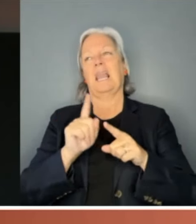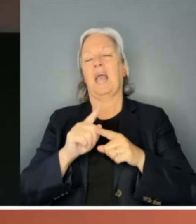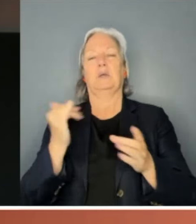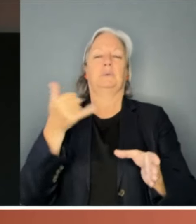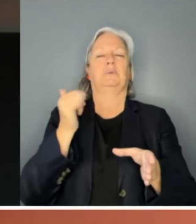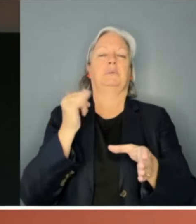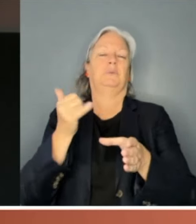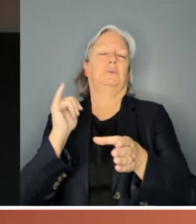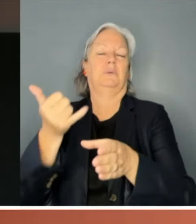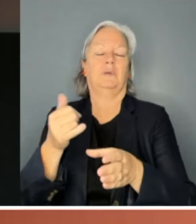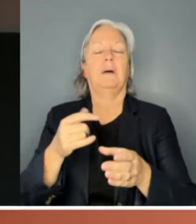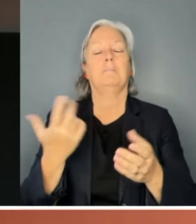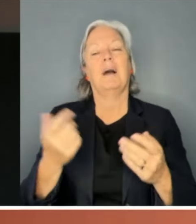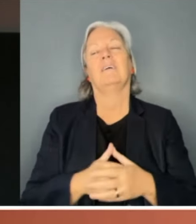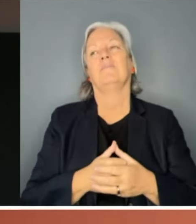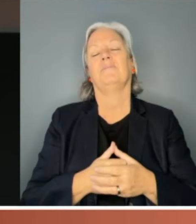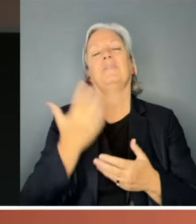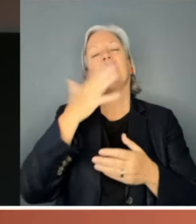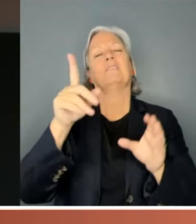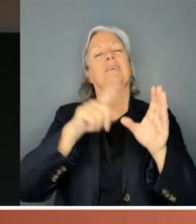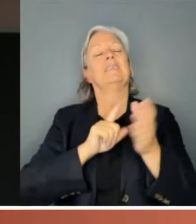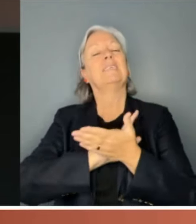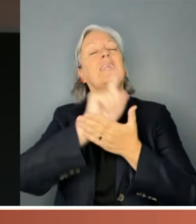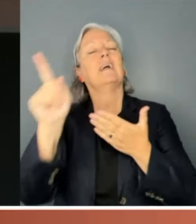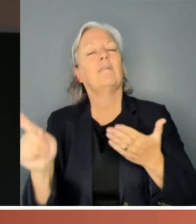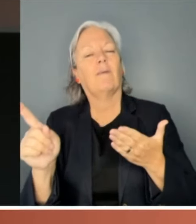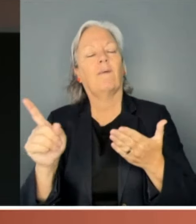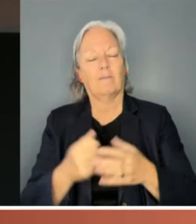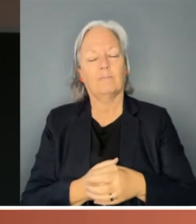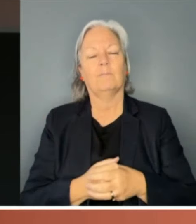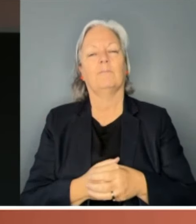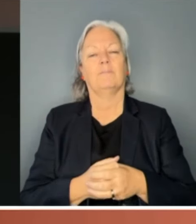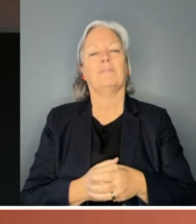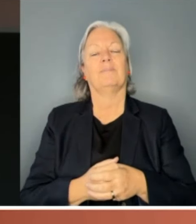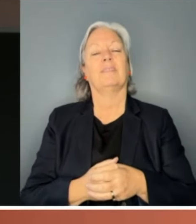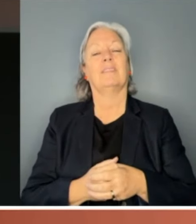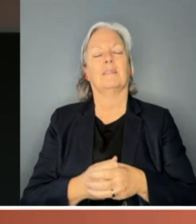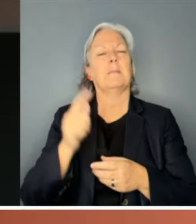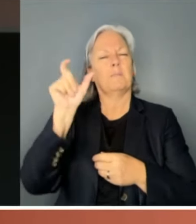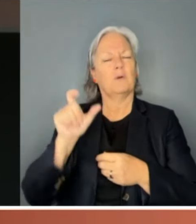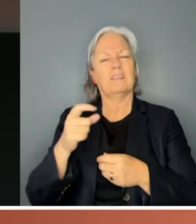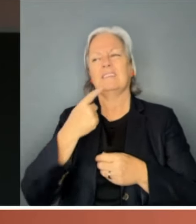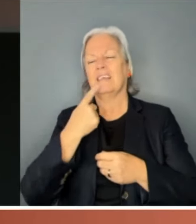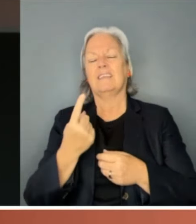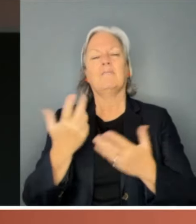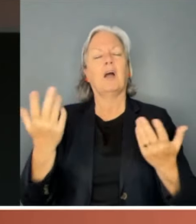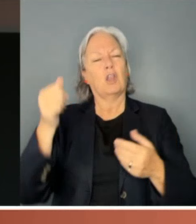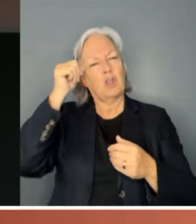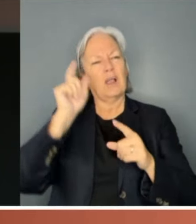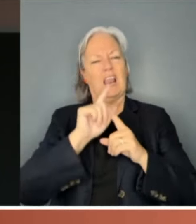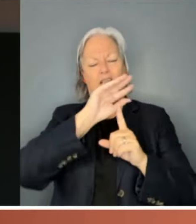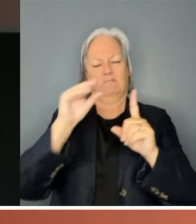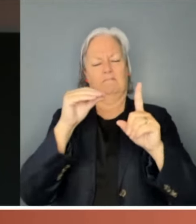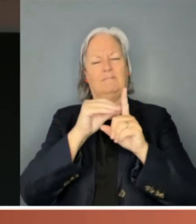century later, Katie Gallagher also learnt what it's like to be demoted to tea lady. As the newly appointed